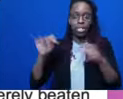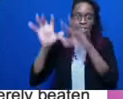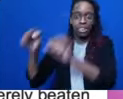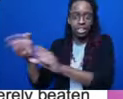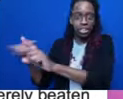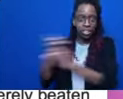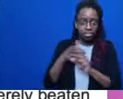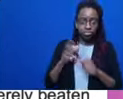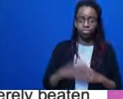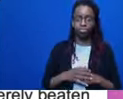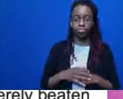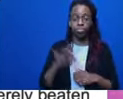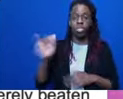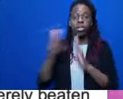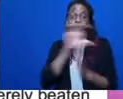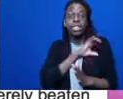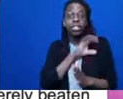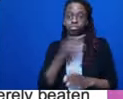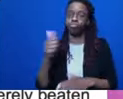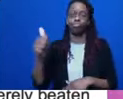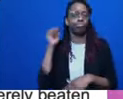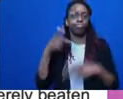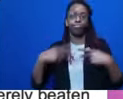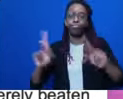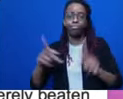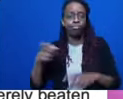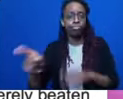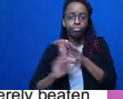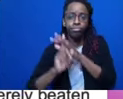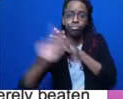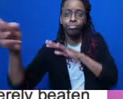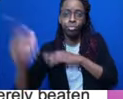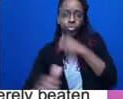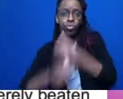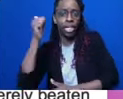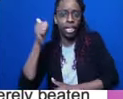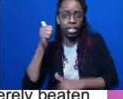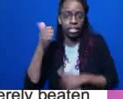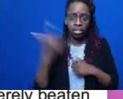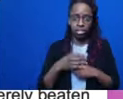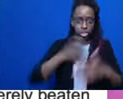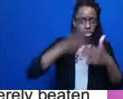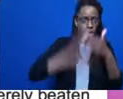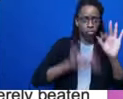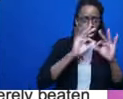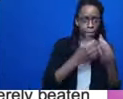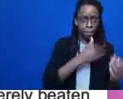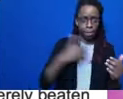escape and threatened to charge family members with kidnapping if they took Brisha out of her home to safety.